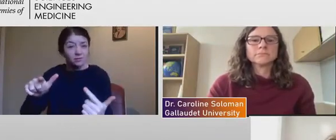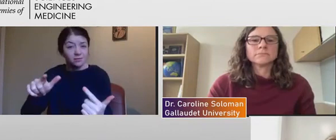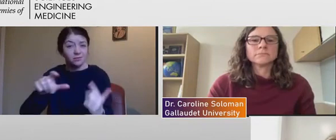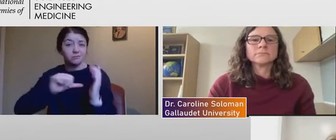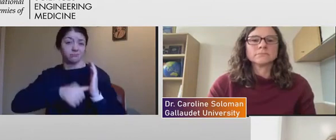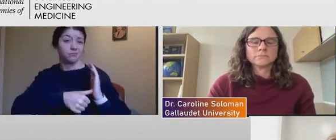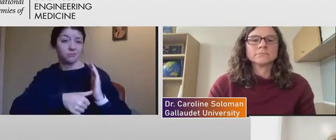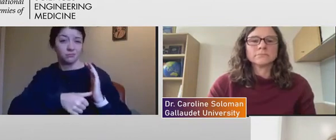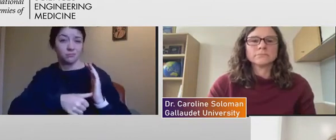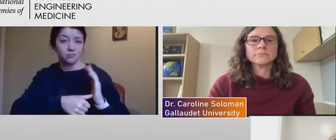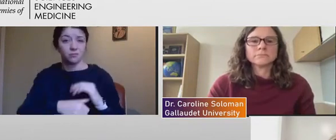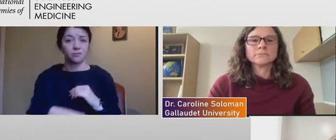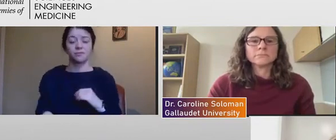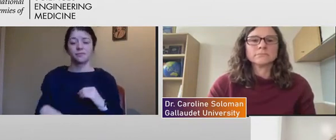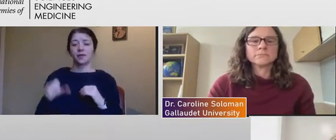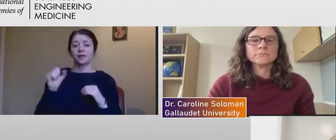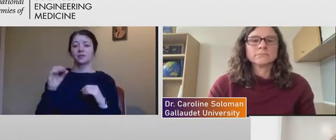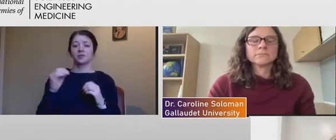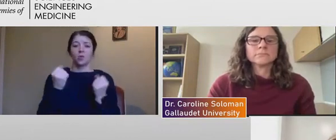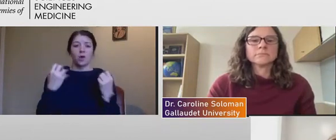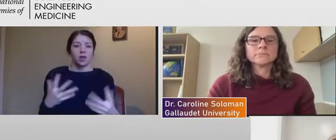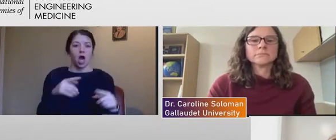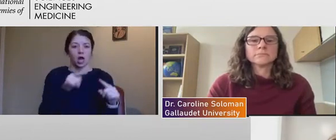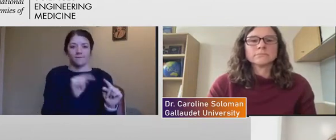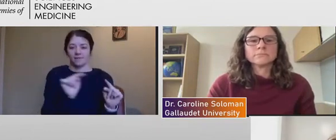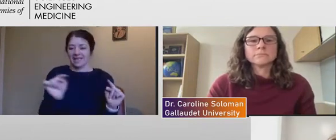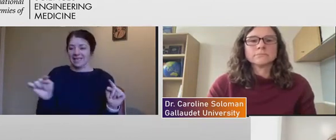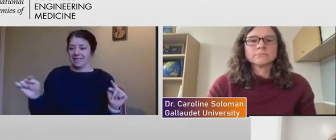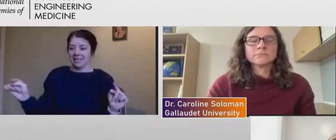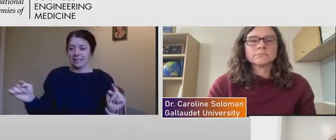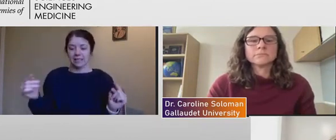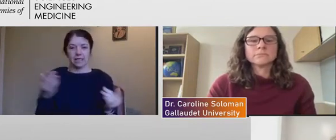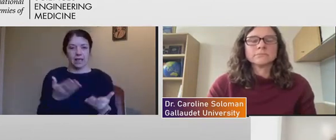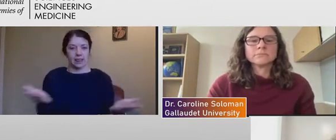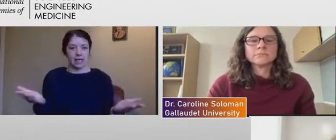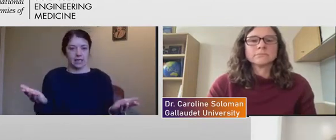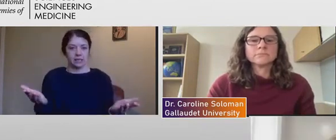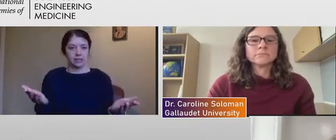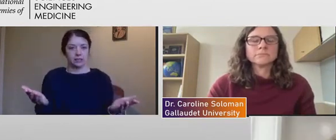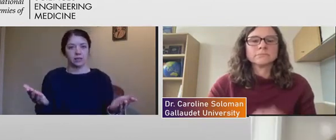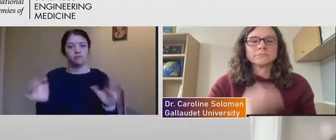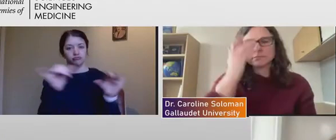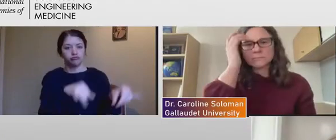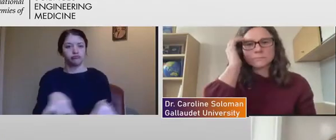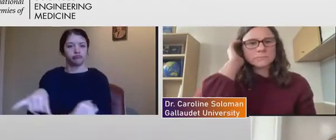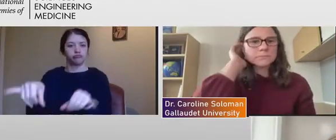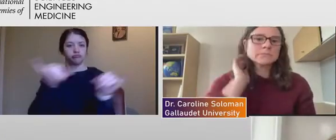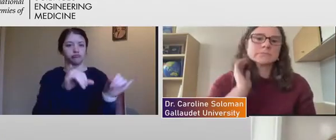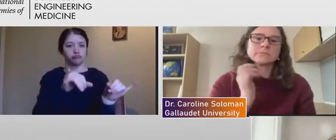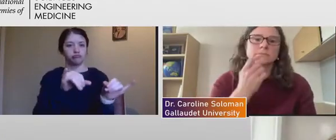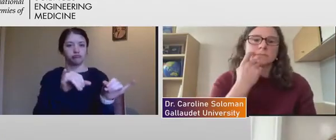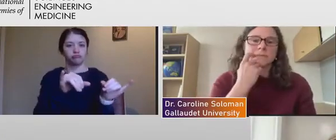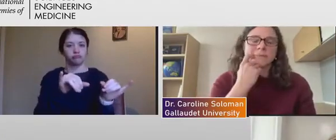And a lot of these kinds of things have become commonplace in our environment.